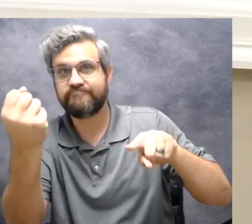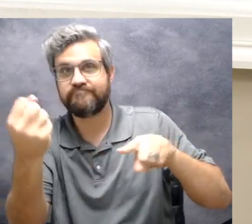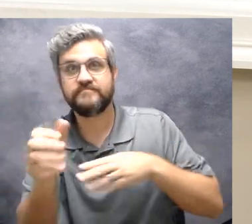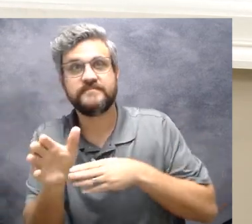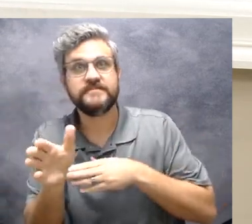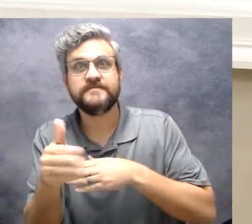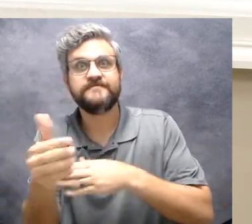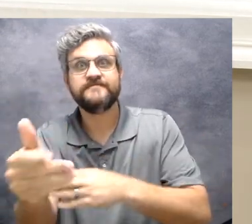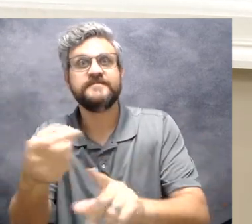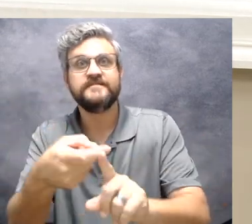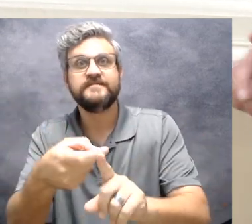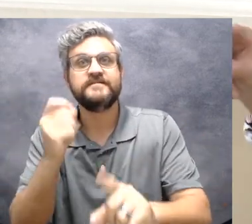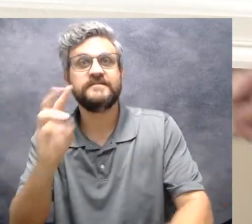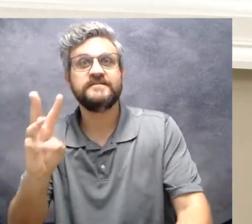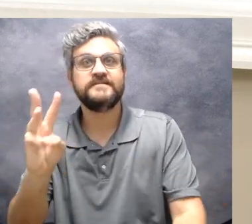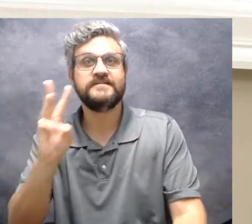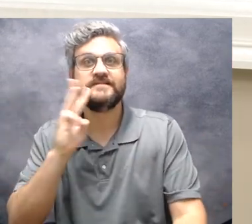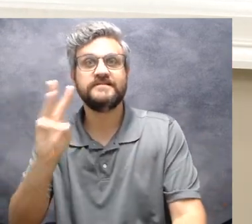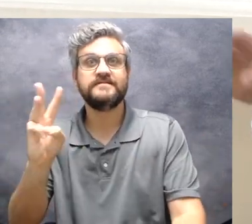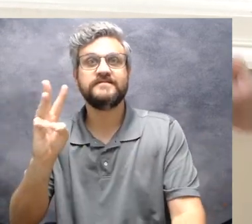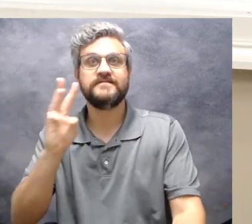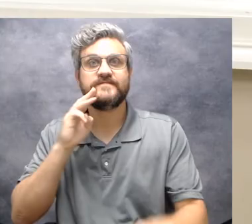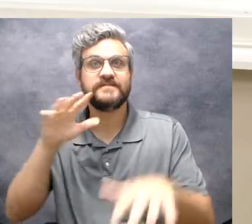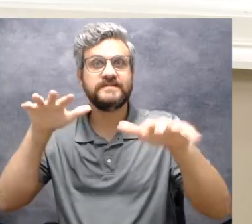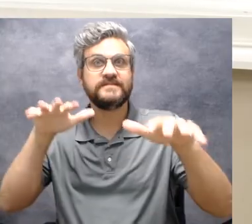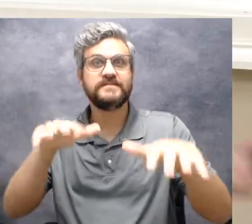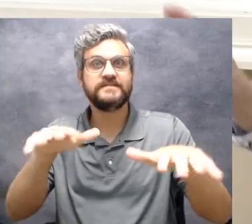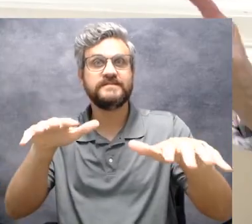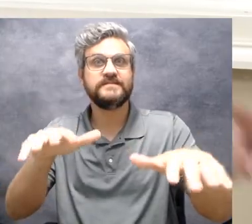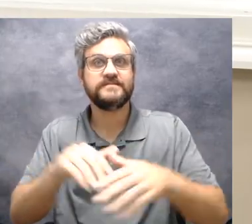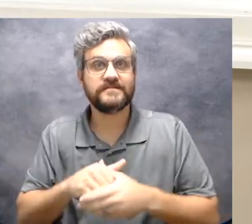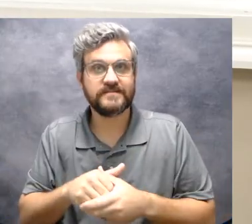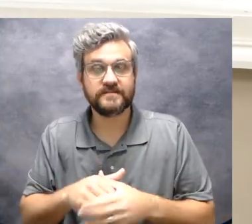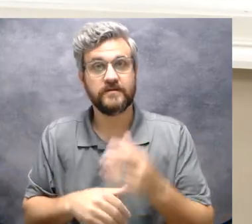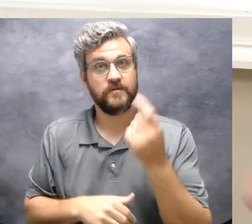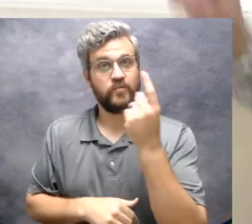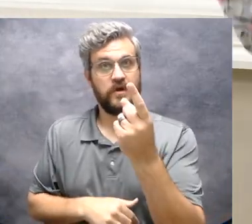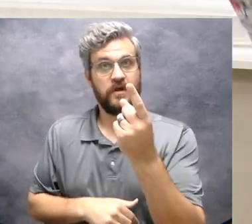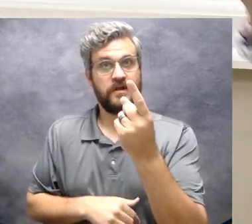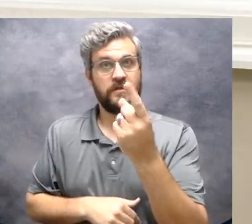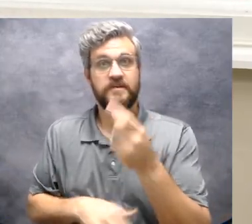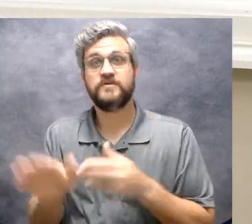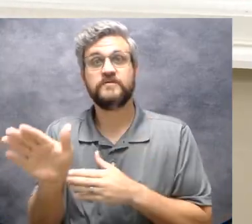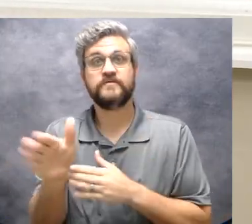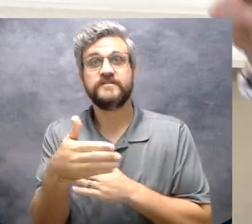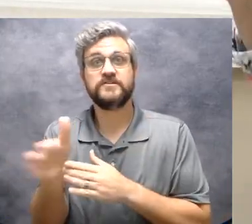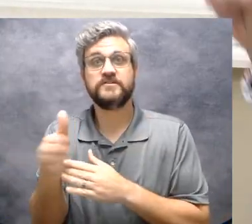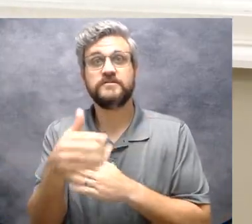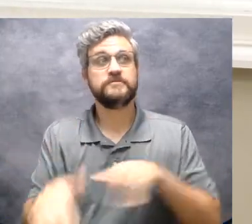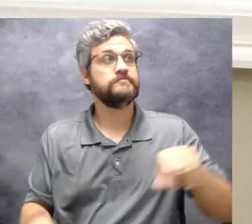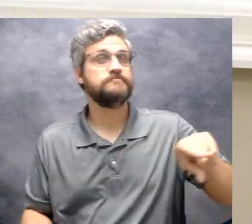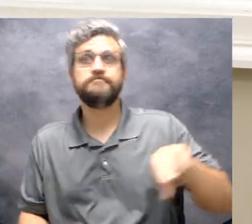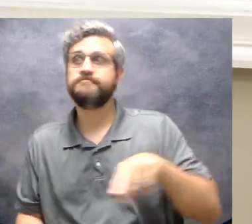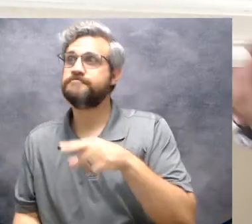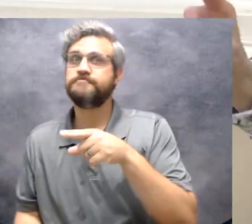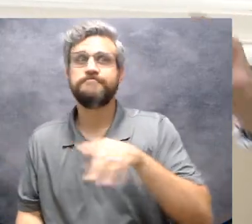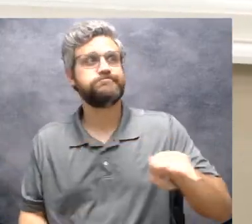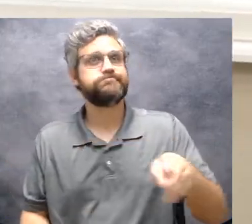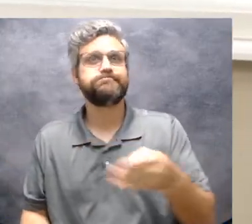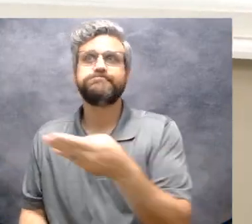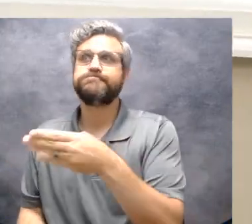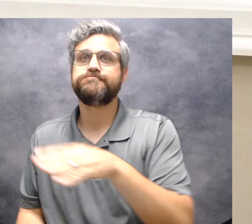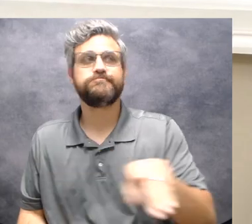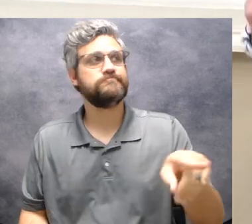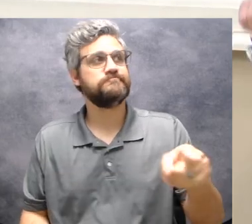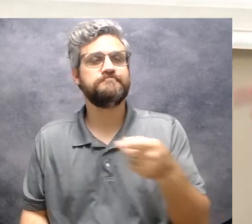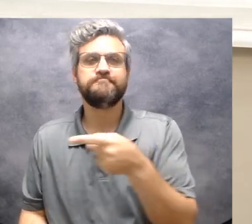and snaps that fishy right out of the sea. One little fish, she's